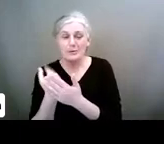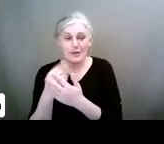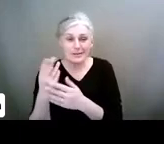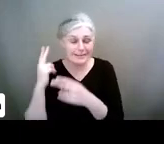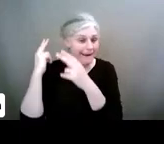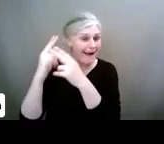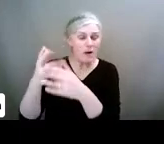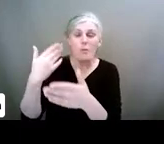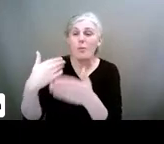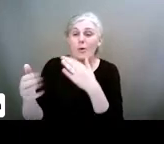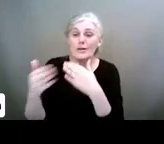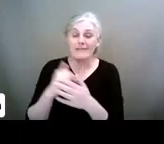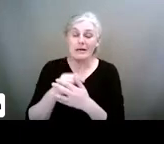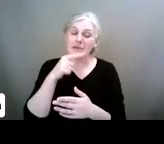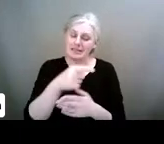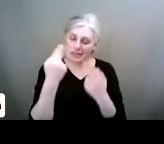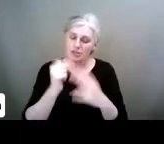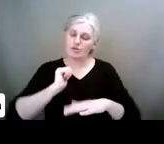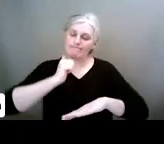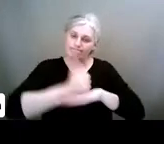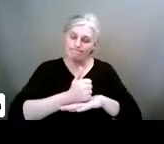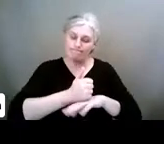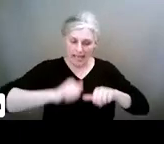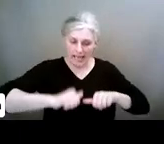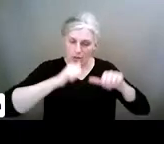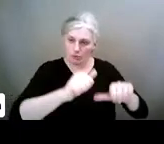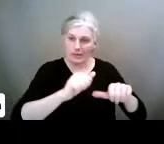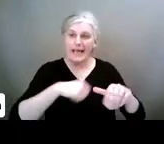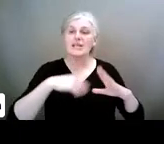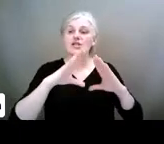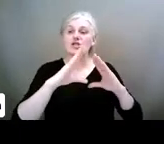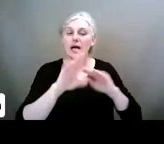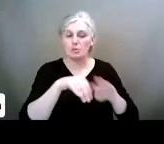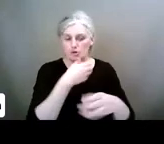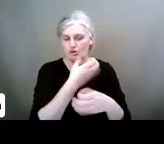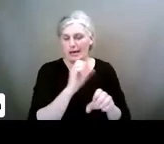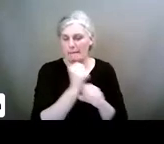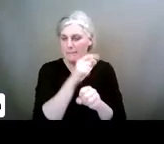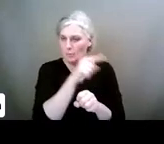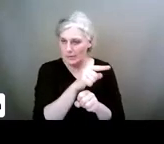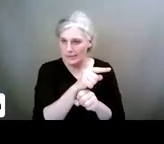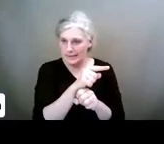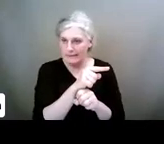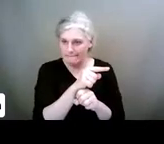where you can set it up with them and talk to them about it in Snapchat.